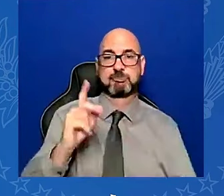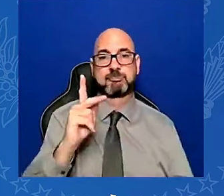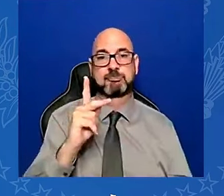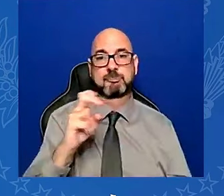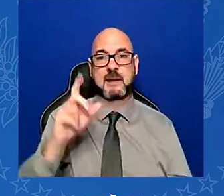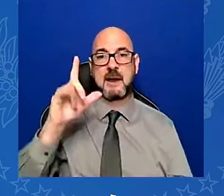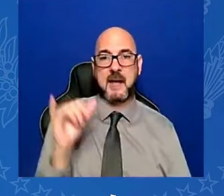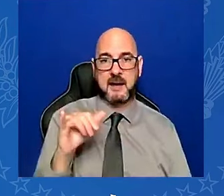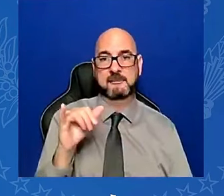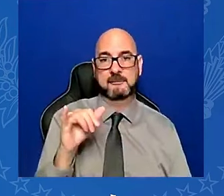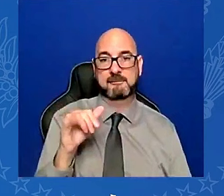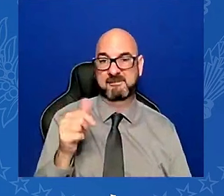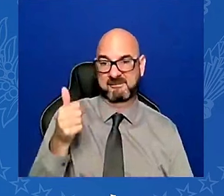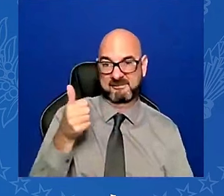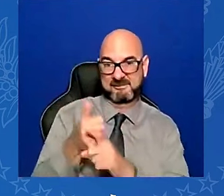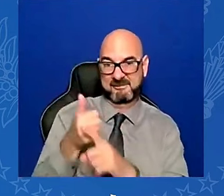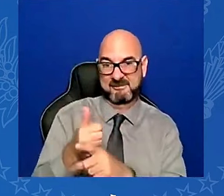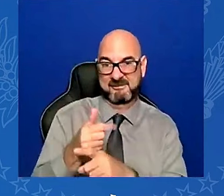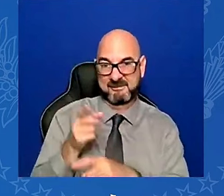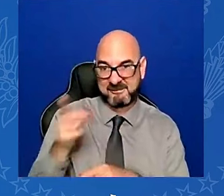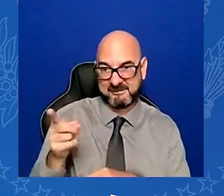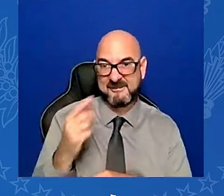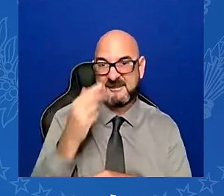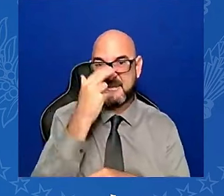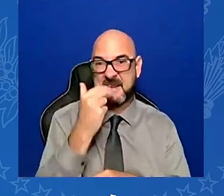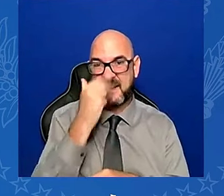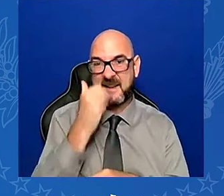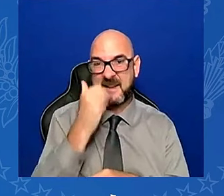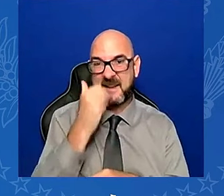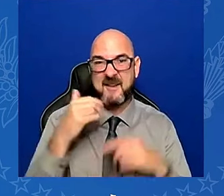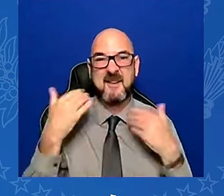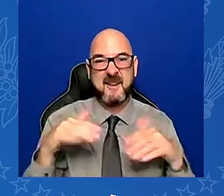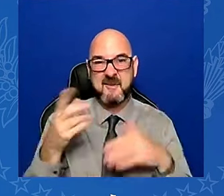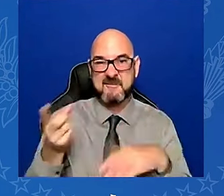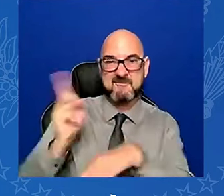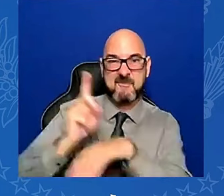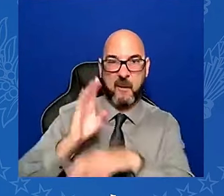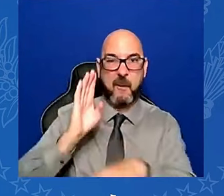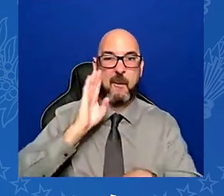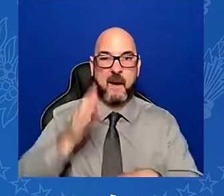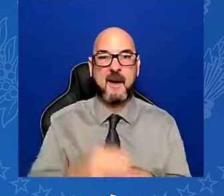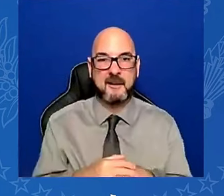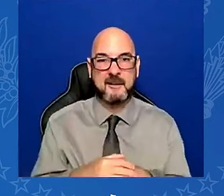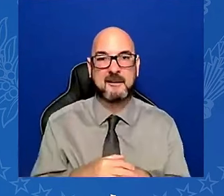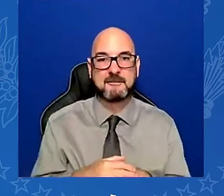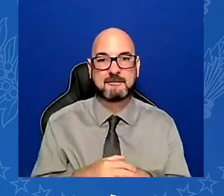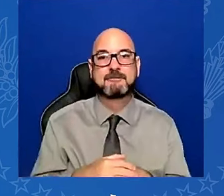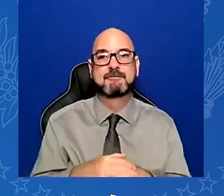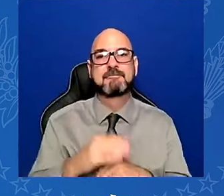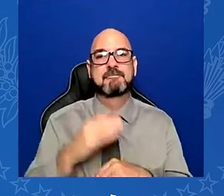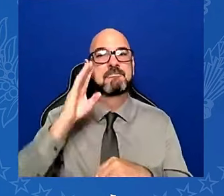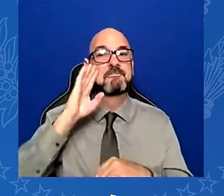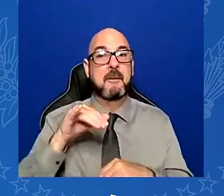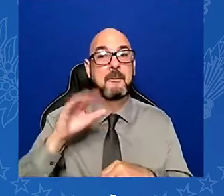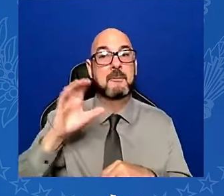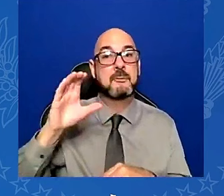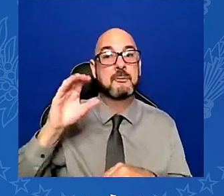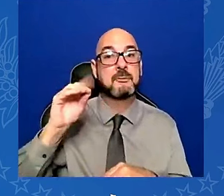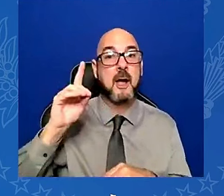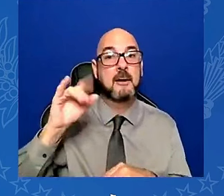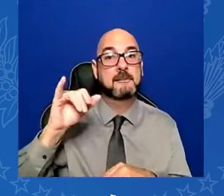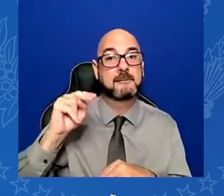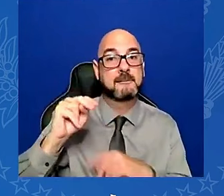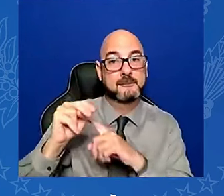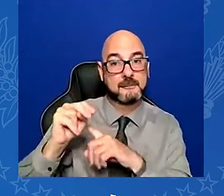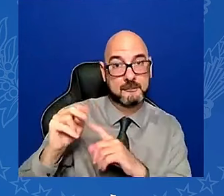I think I know what I'm in for. know, Colin Jost has taken aim at me before with his jokes. Oh, I'm sure. Are ready? Like saying, after winning the